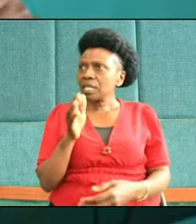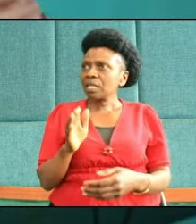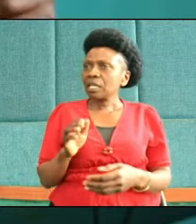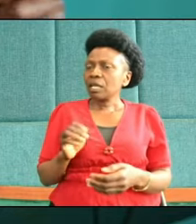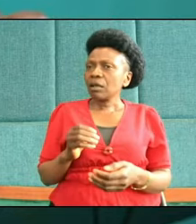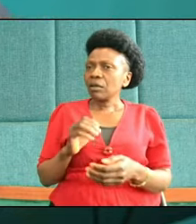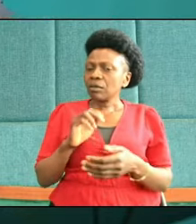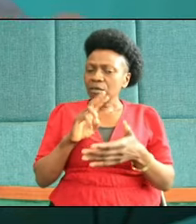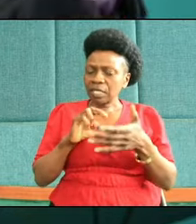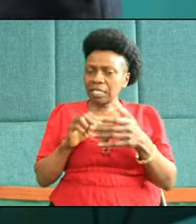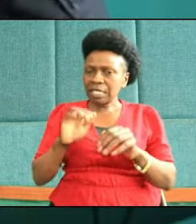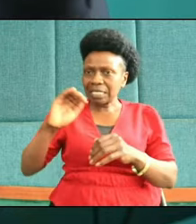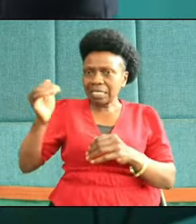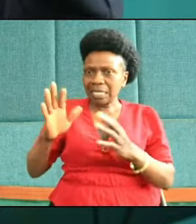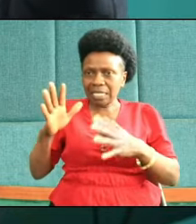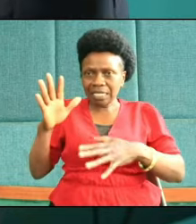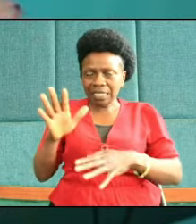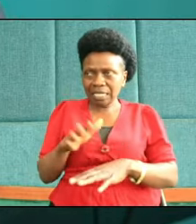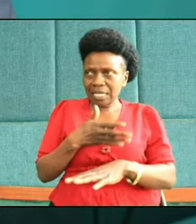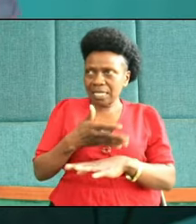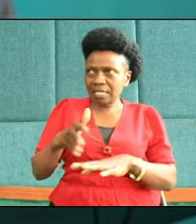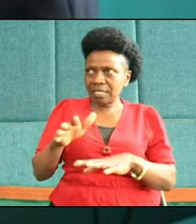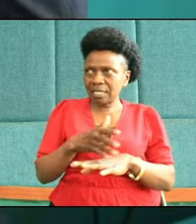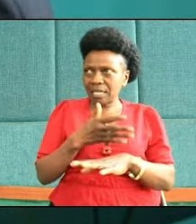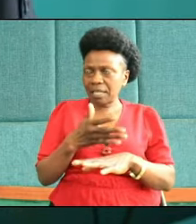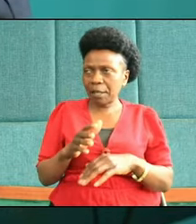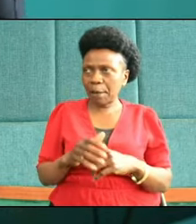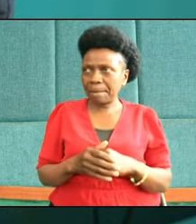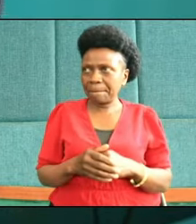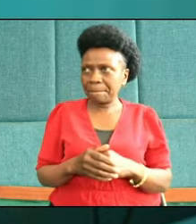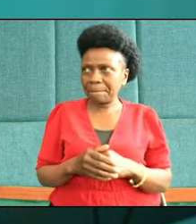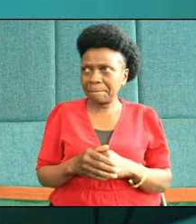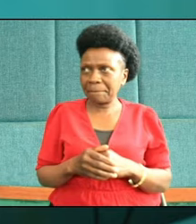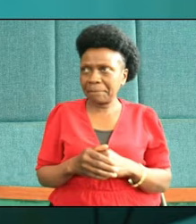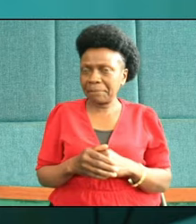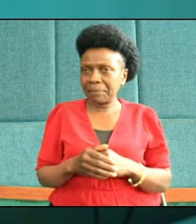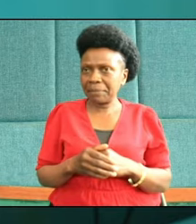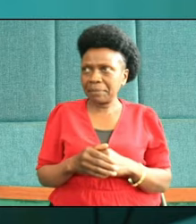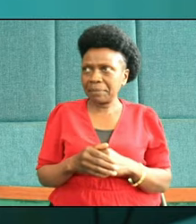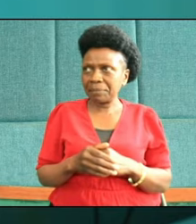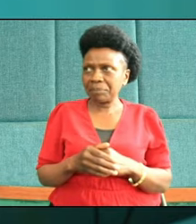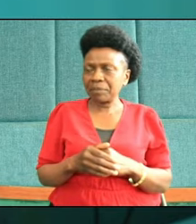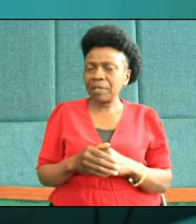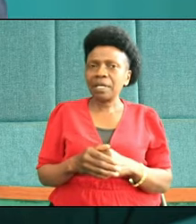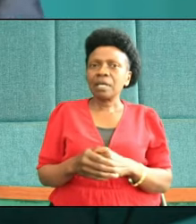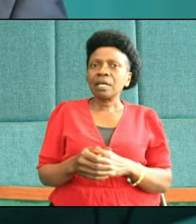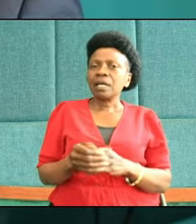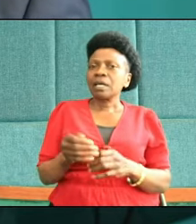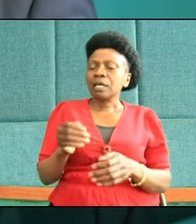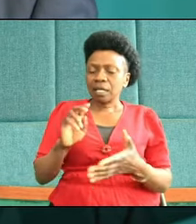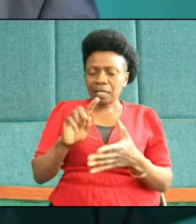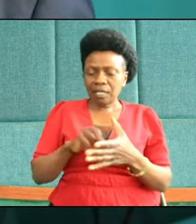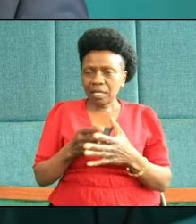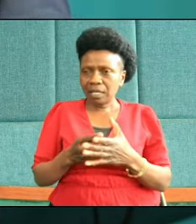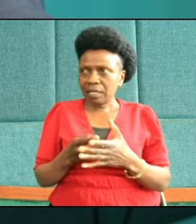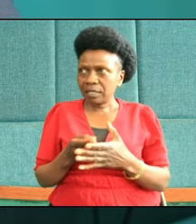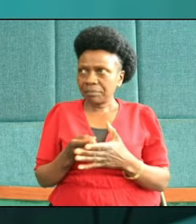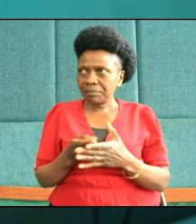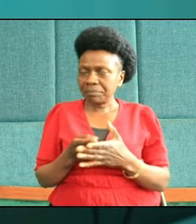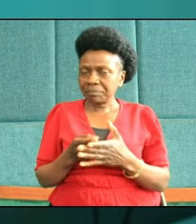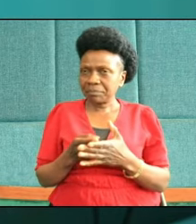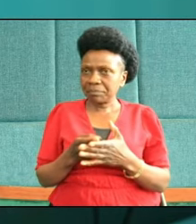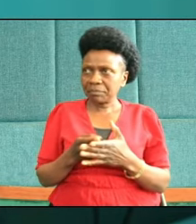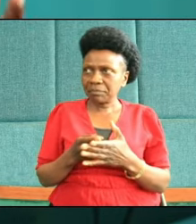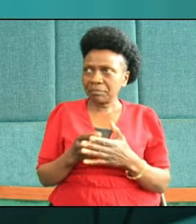city, they would be singing only one slogan, play Corinth and when this slogan is being played,